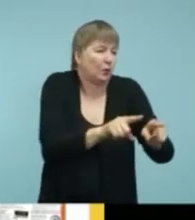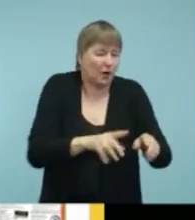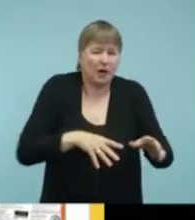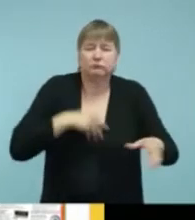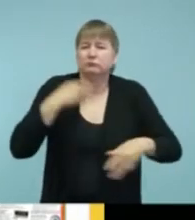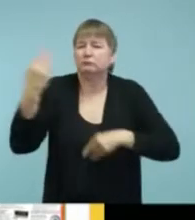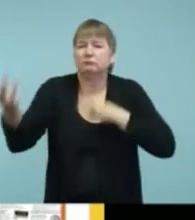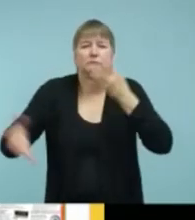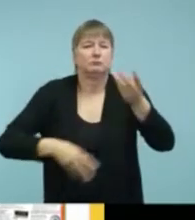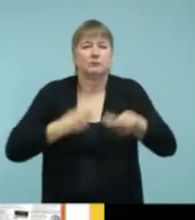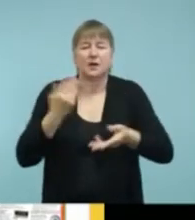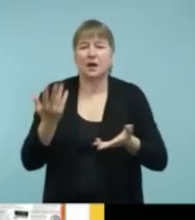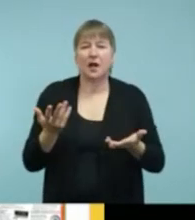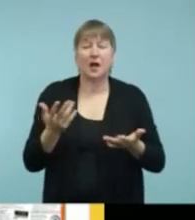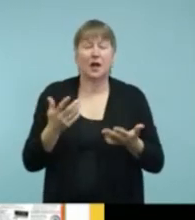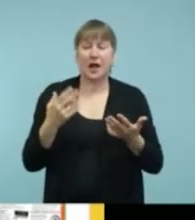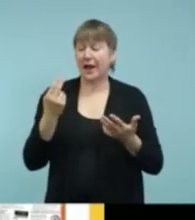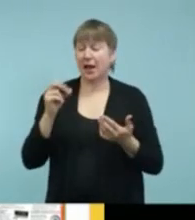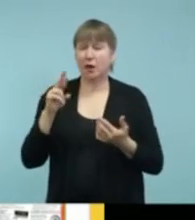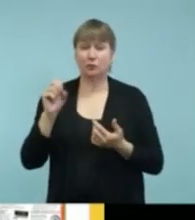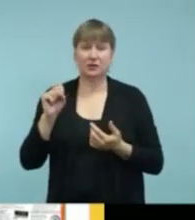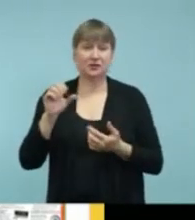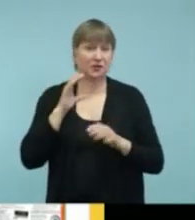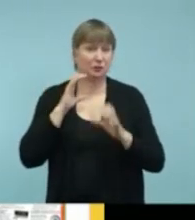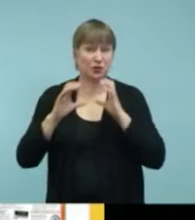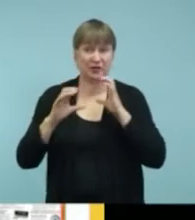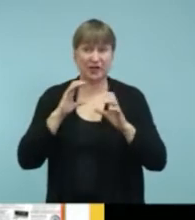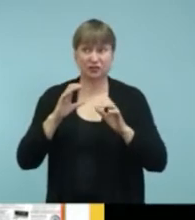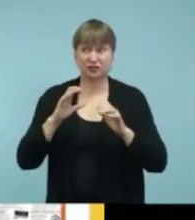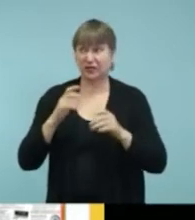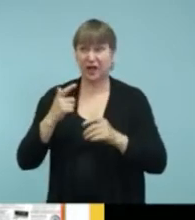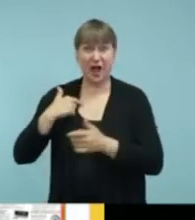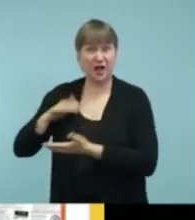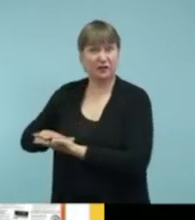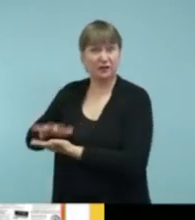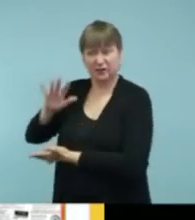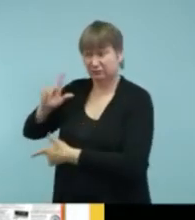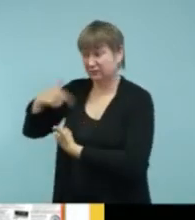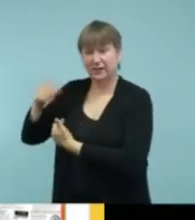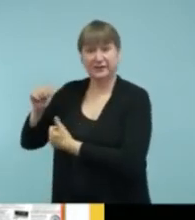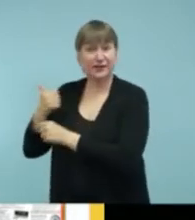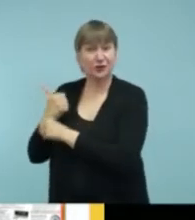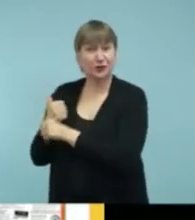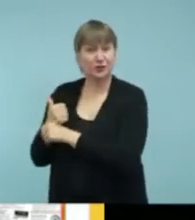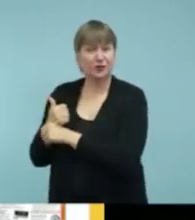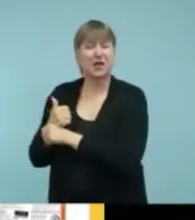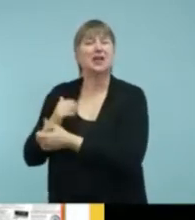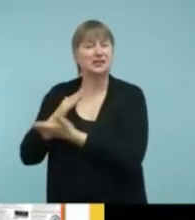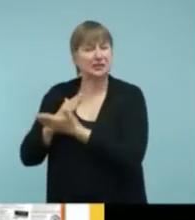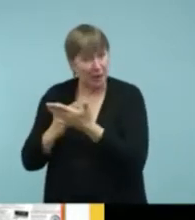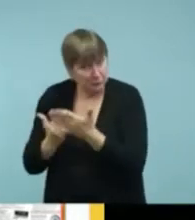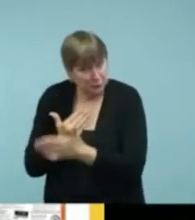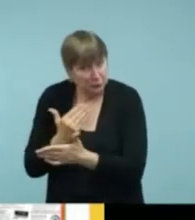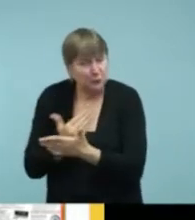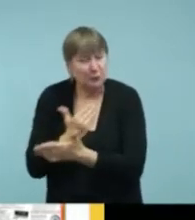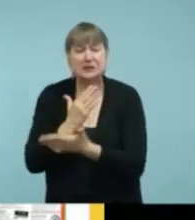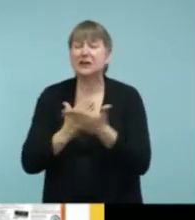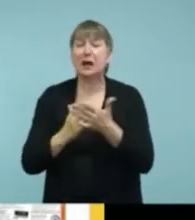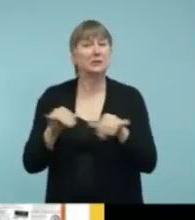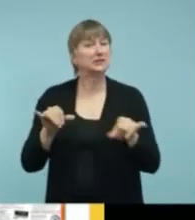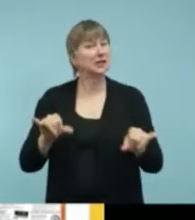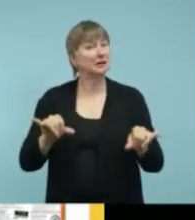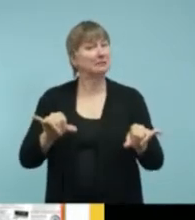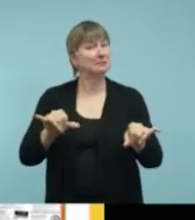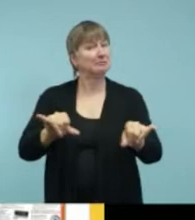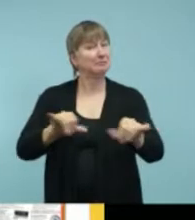probably have Harris communication catalogs going back like 10 years. Some things change and some things don't. Um, what I